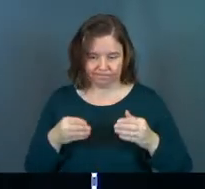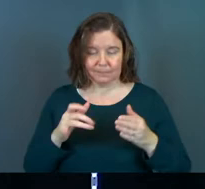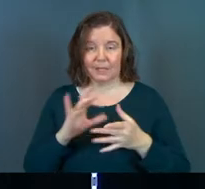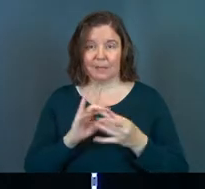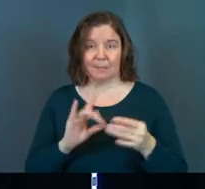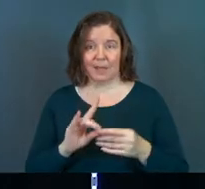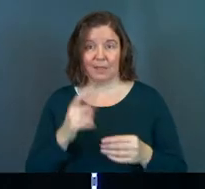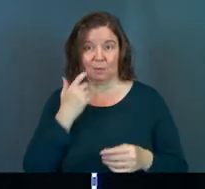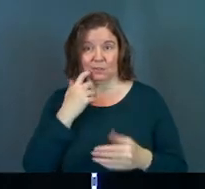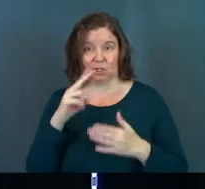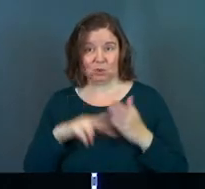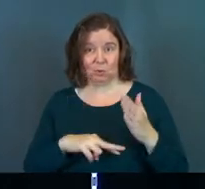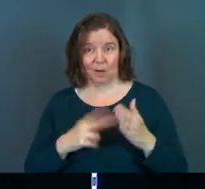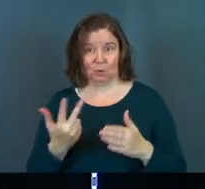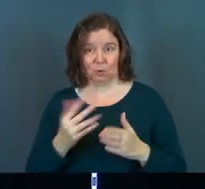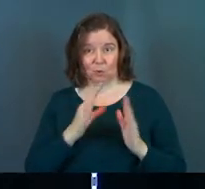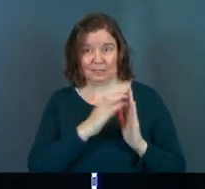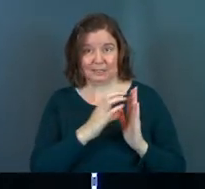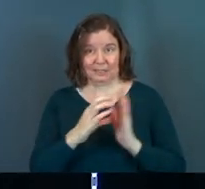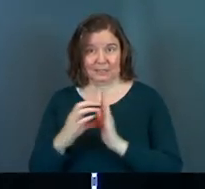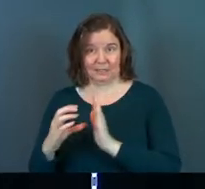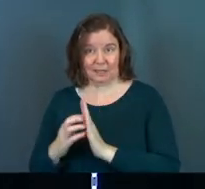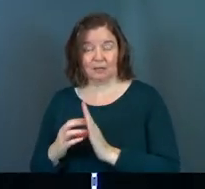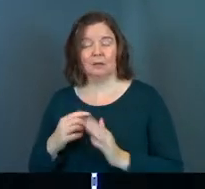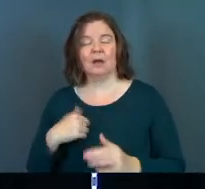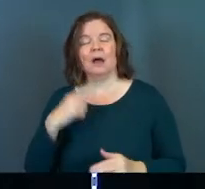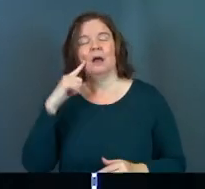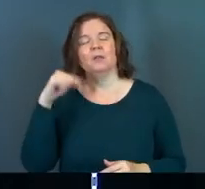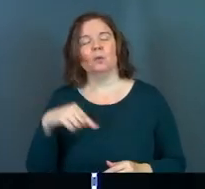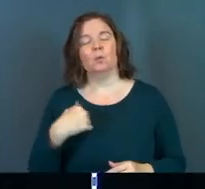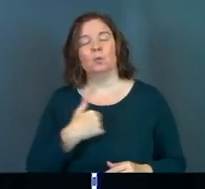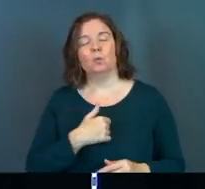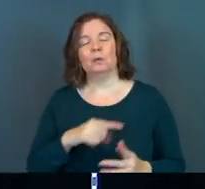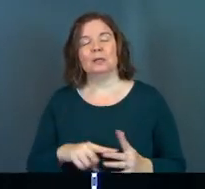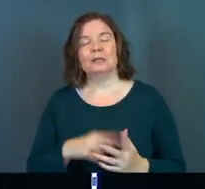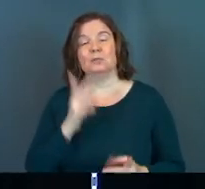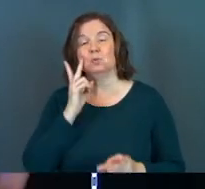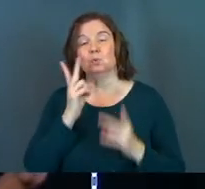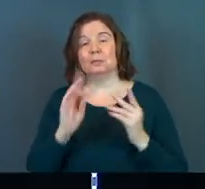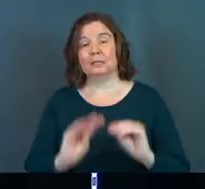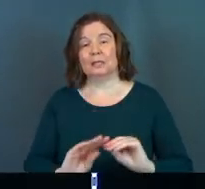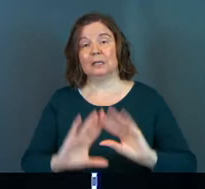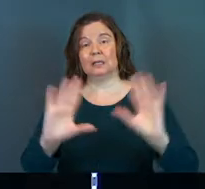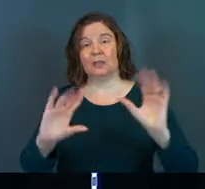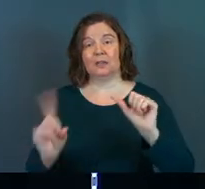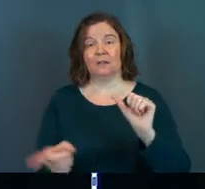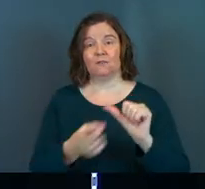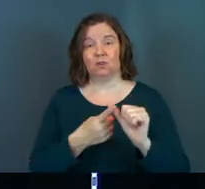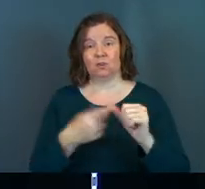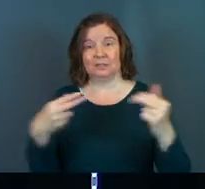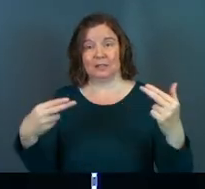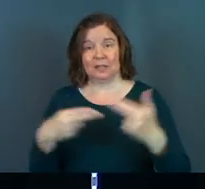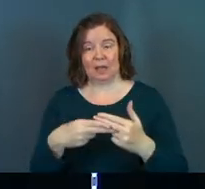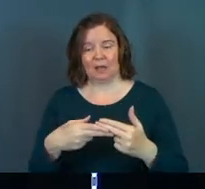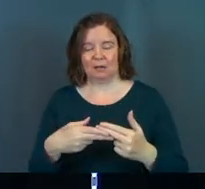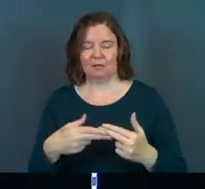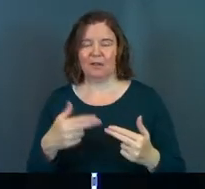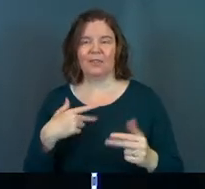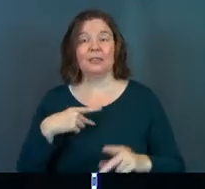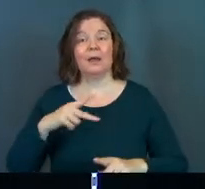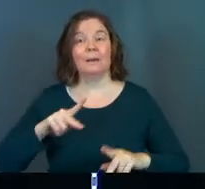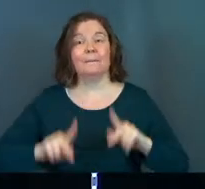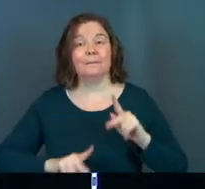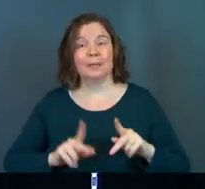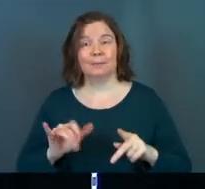just read in those three sections of scripture. I think this is where we can begin to see in this first lie of I am better than the kind of